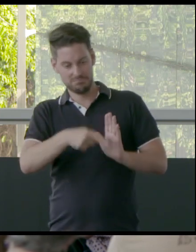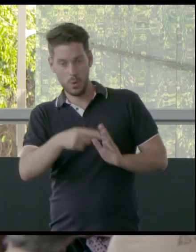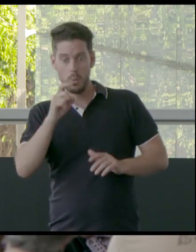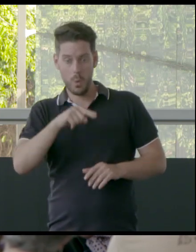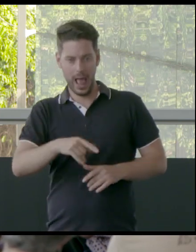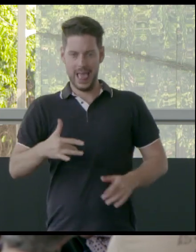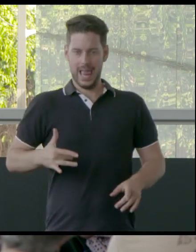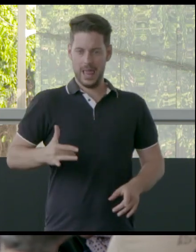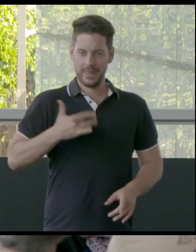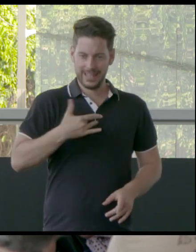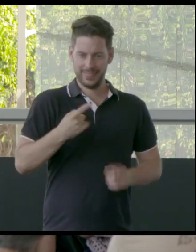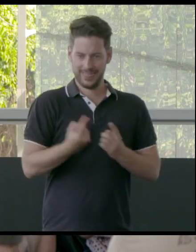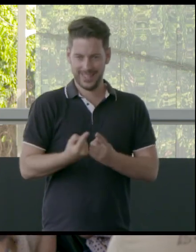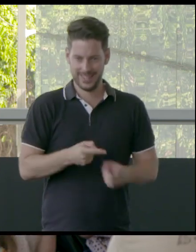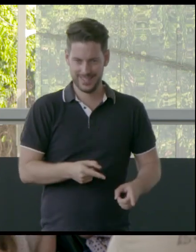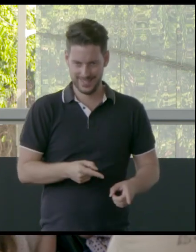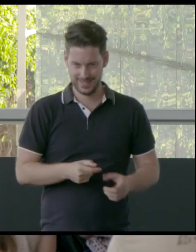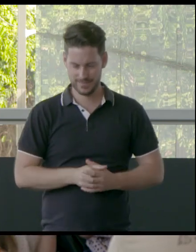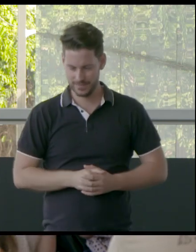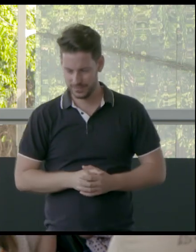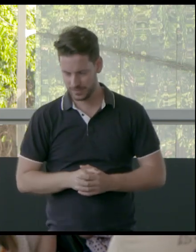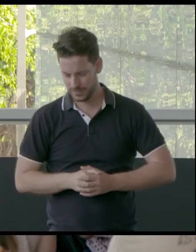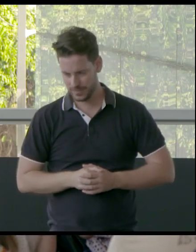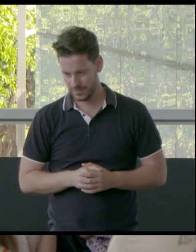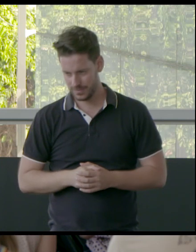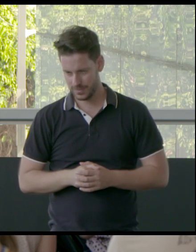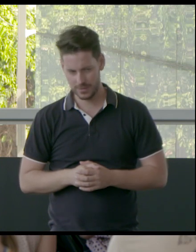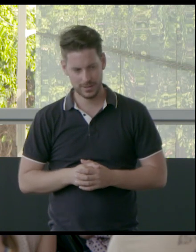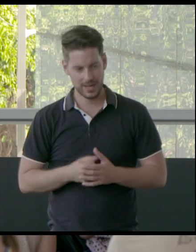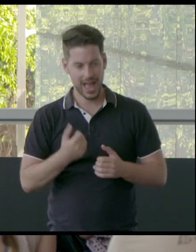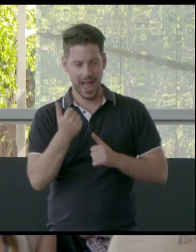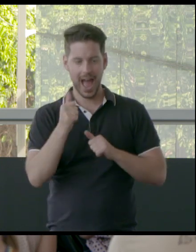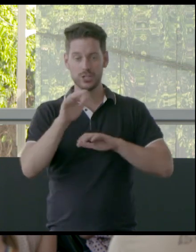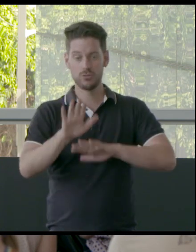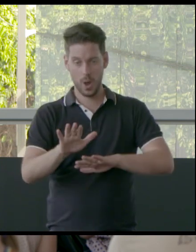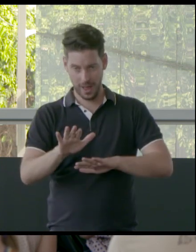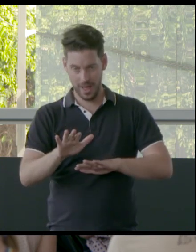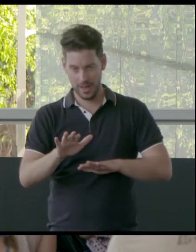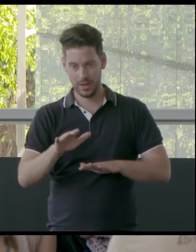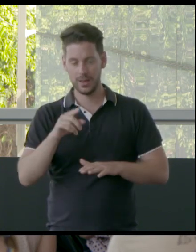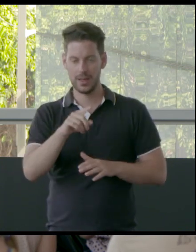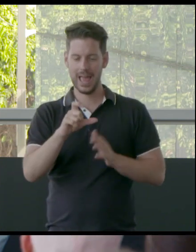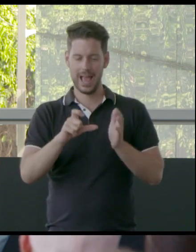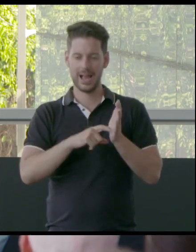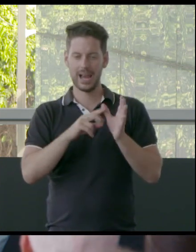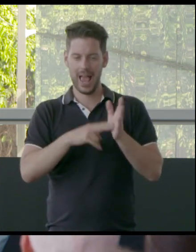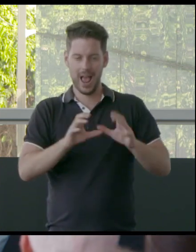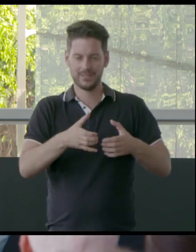living entity. In Aotearoa, the Whanganui Iwi, the clan of Whanganui,